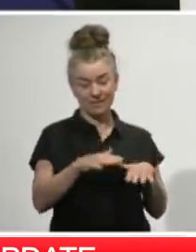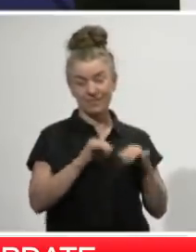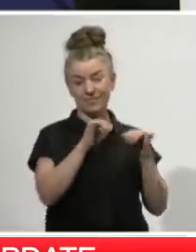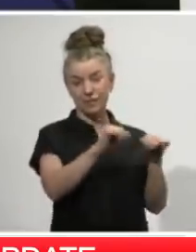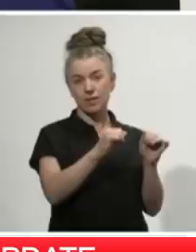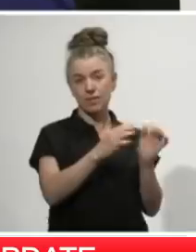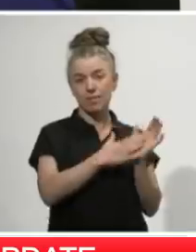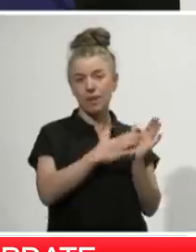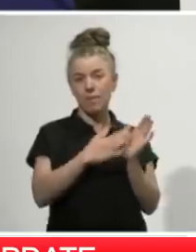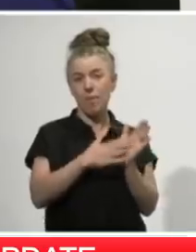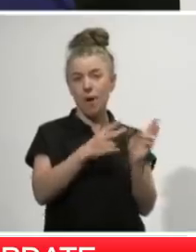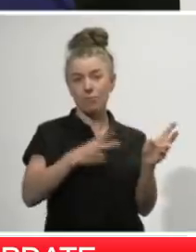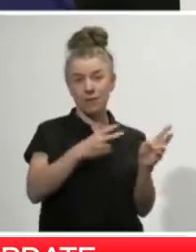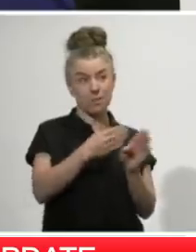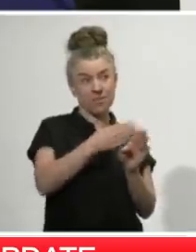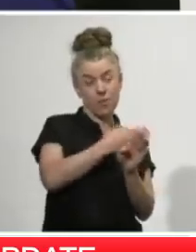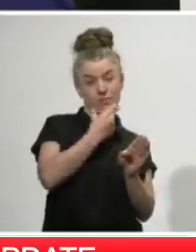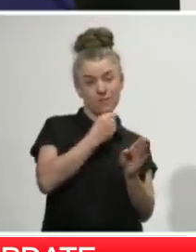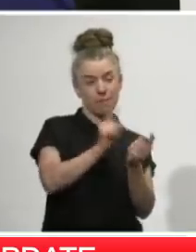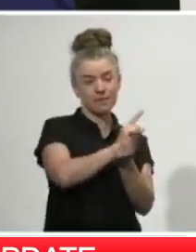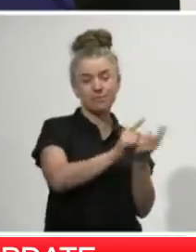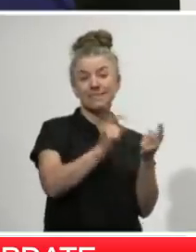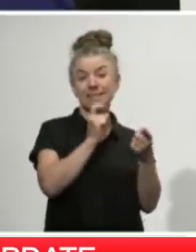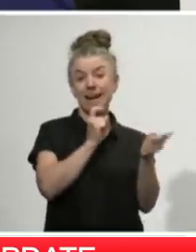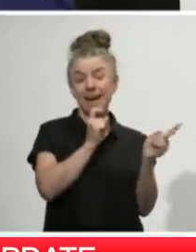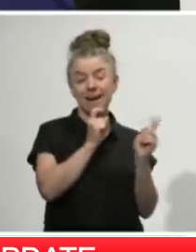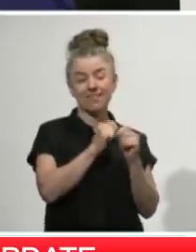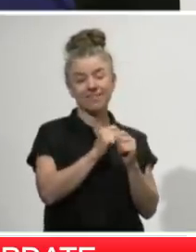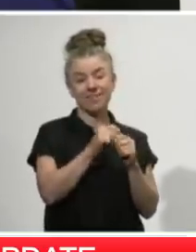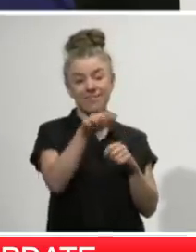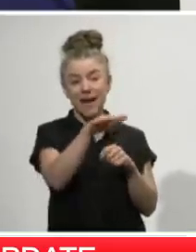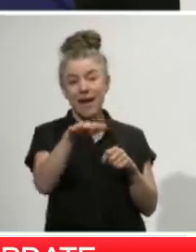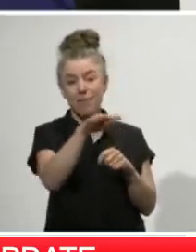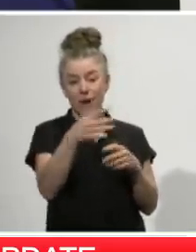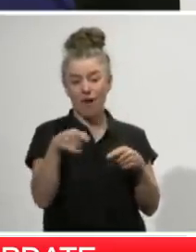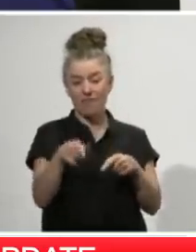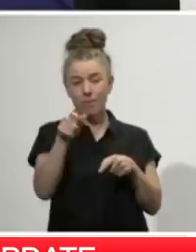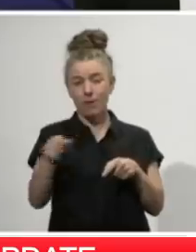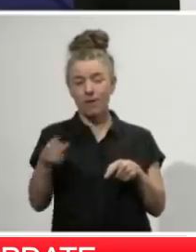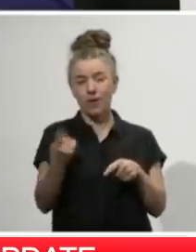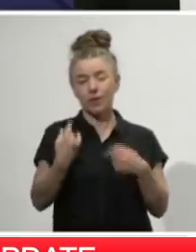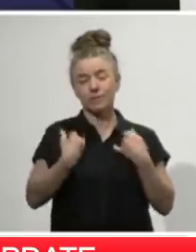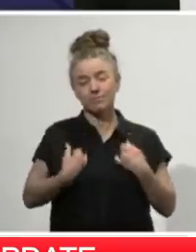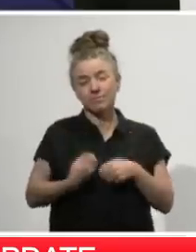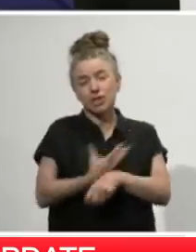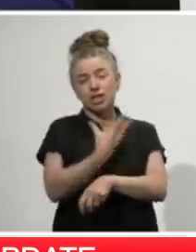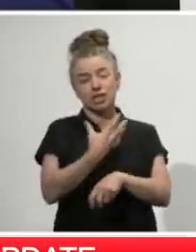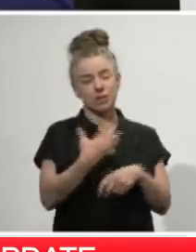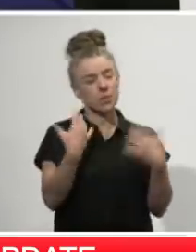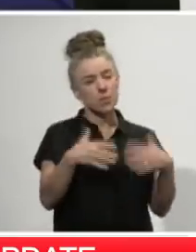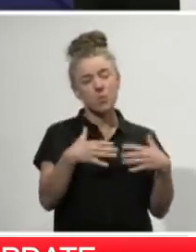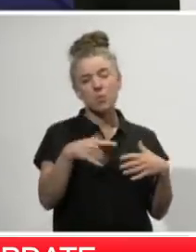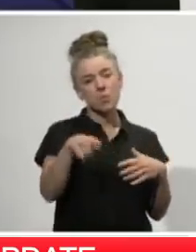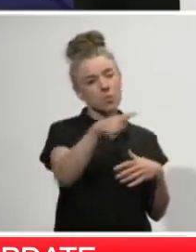just before Christmas and met with some of the staff, met with some of the family and they do incredible